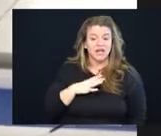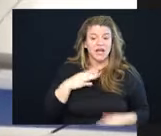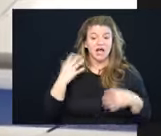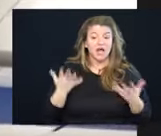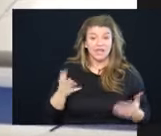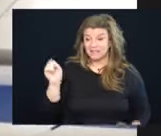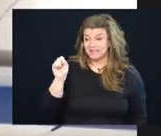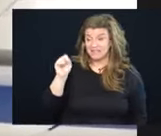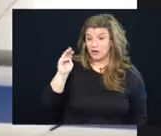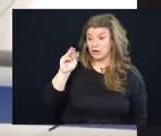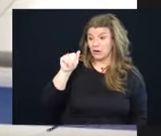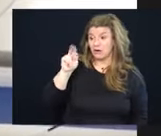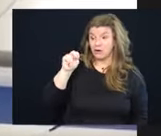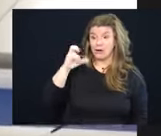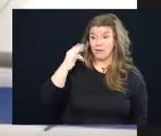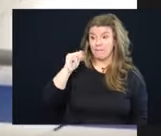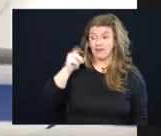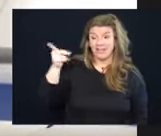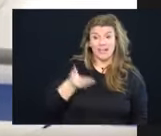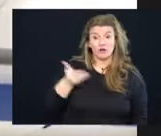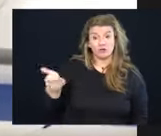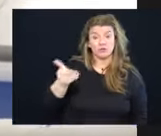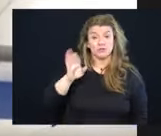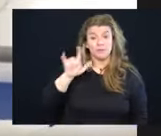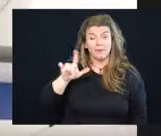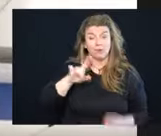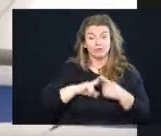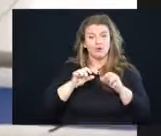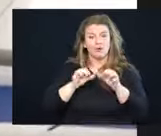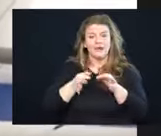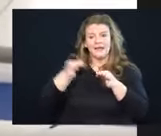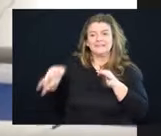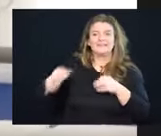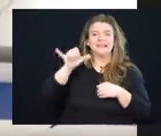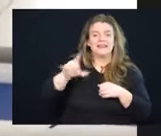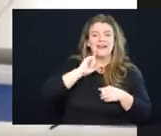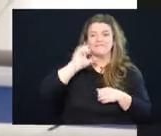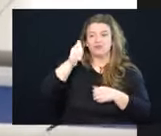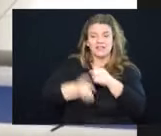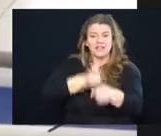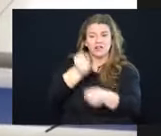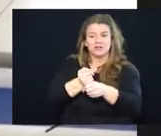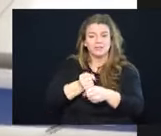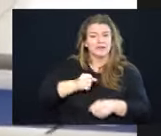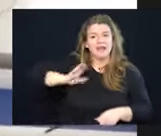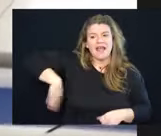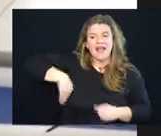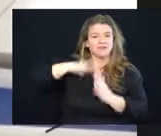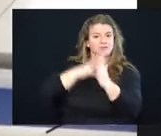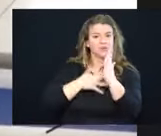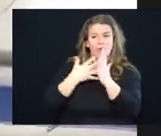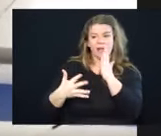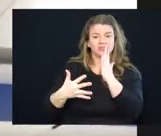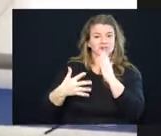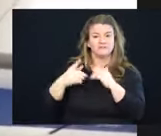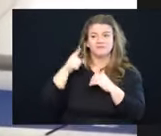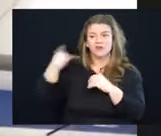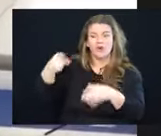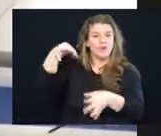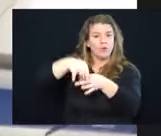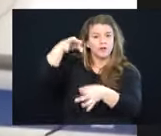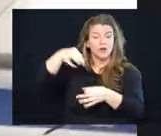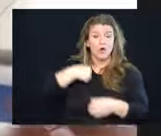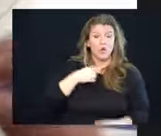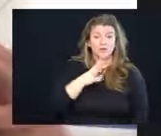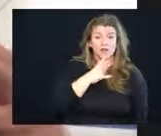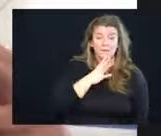Senator Manchin has introduced a bill now to extend the black lung benefits for the next 10 years, but it's not scheduled for a vote in Congress. We're talking about